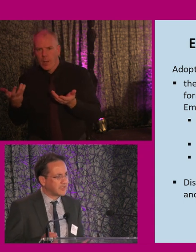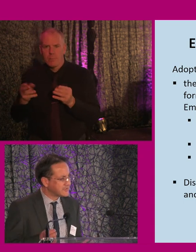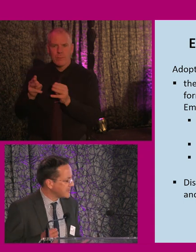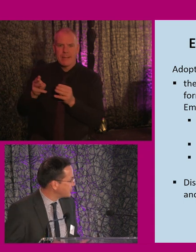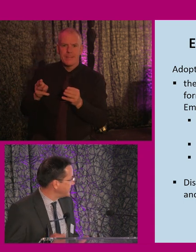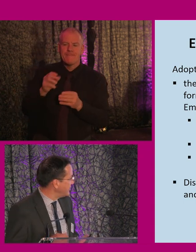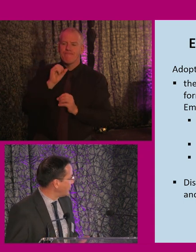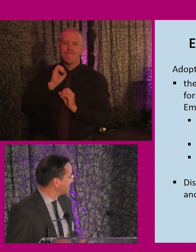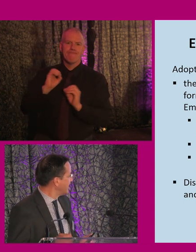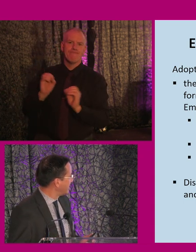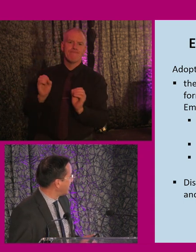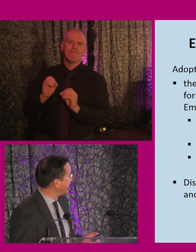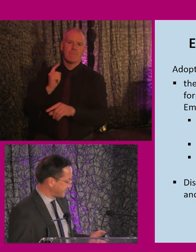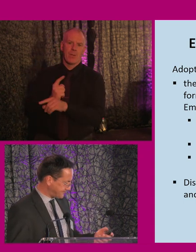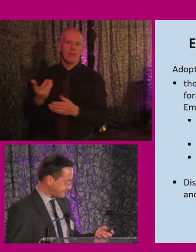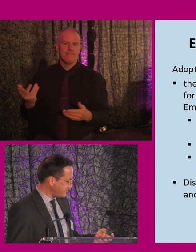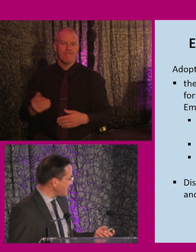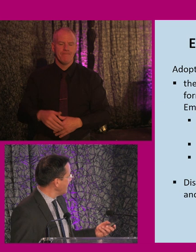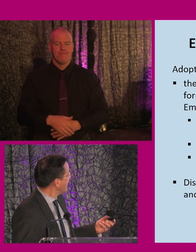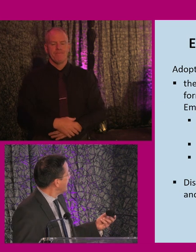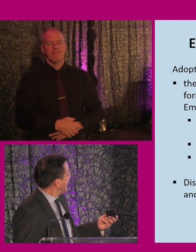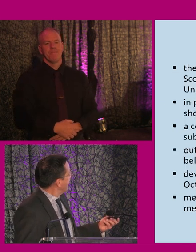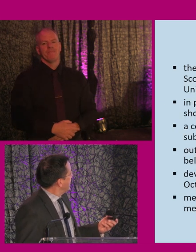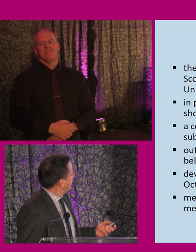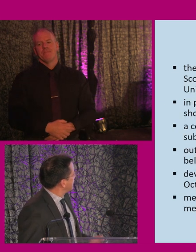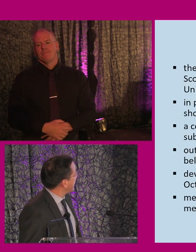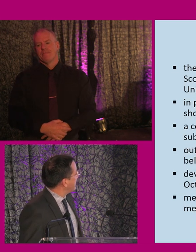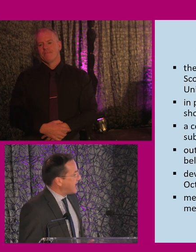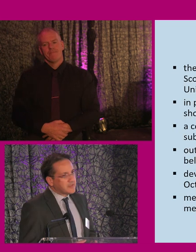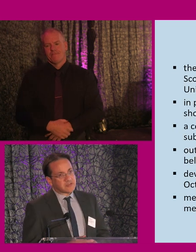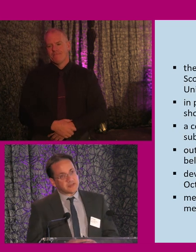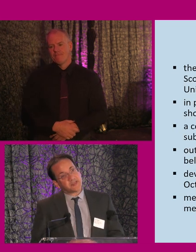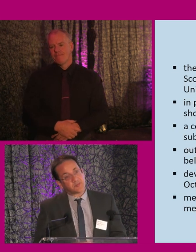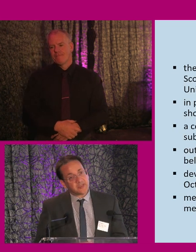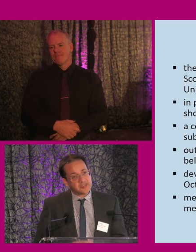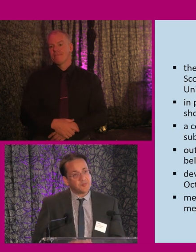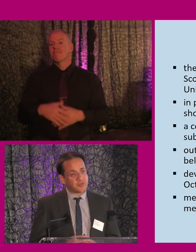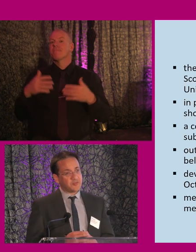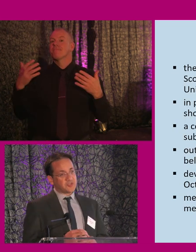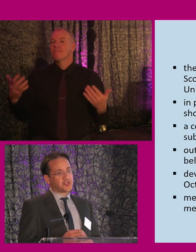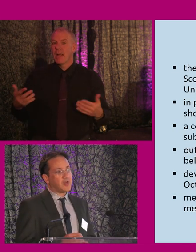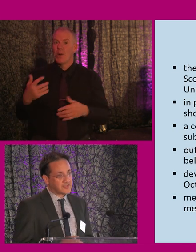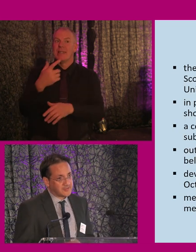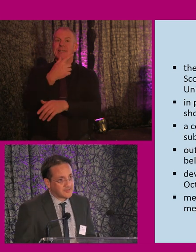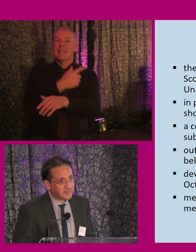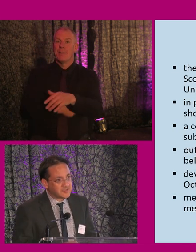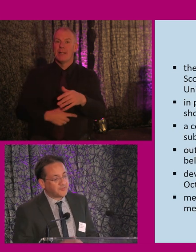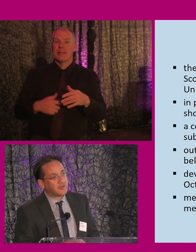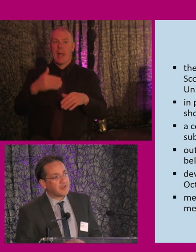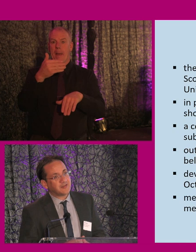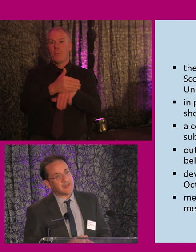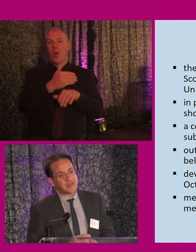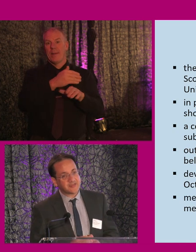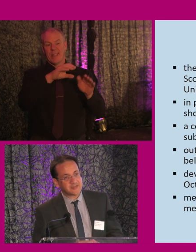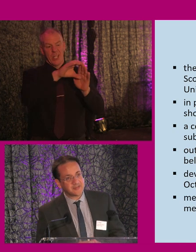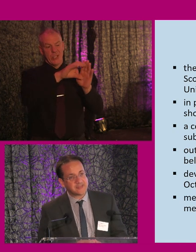often that is actually not the case. So enter the Disability Employment Charter. So this, if you